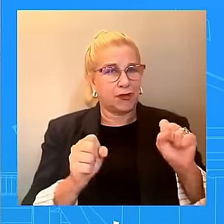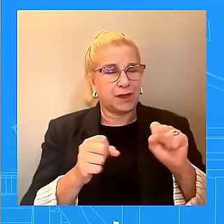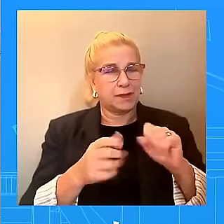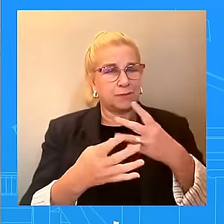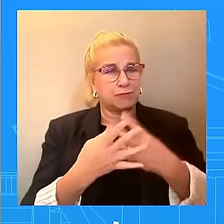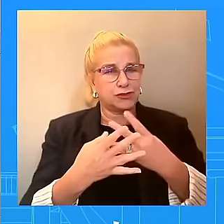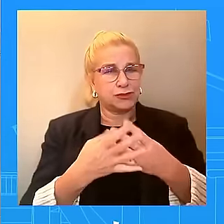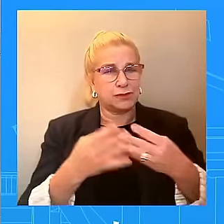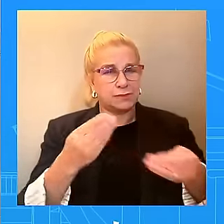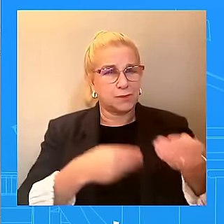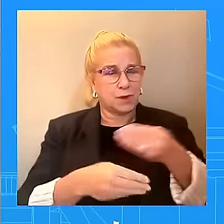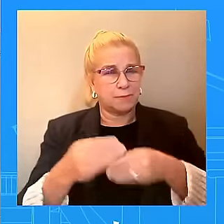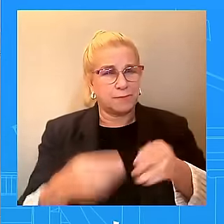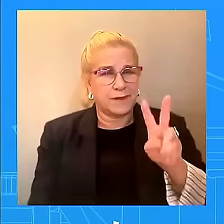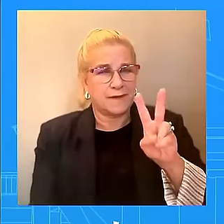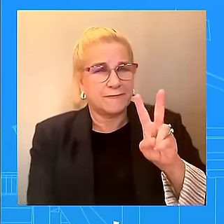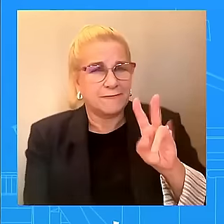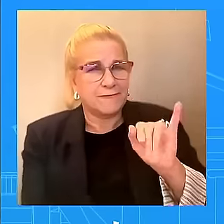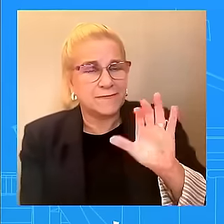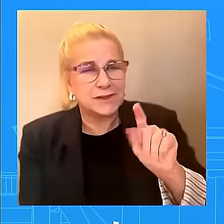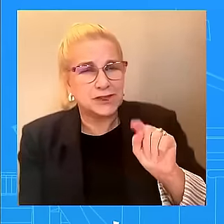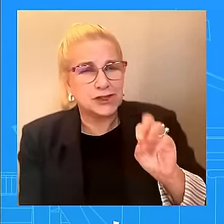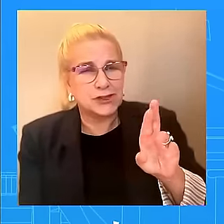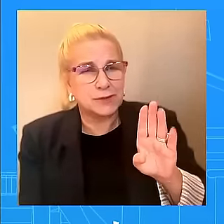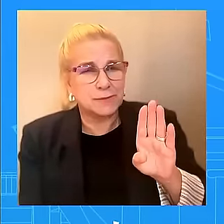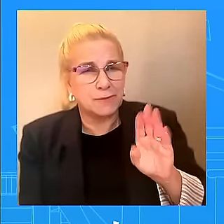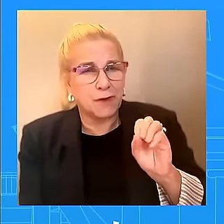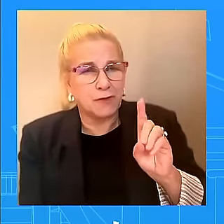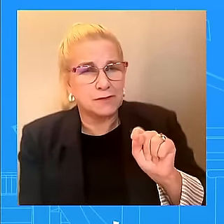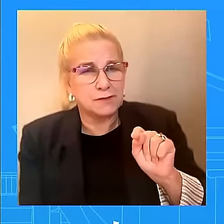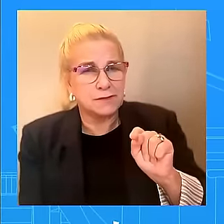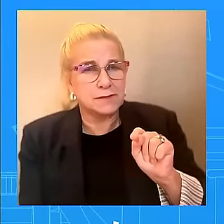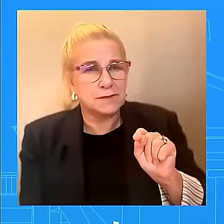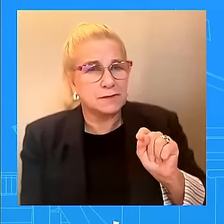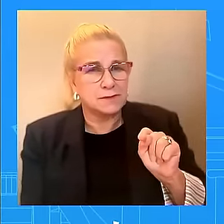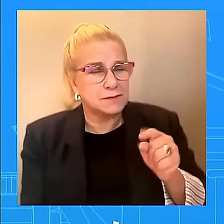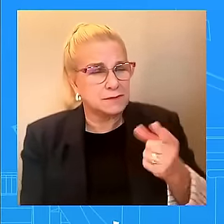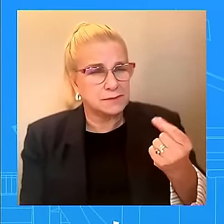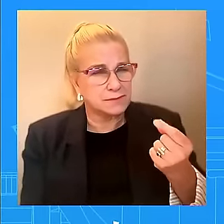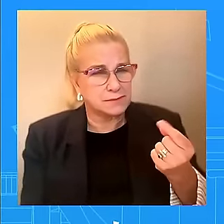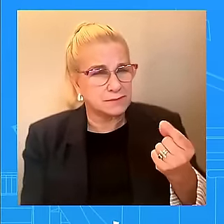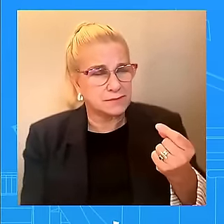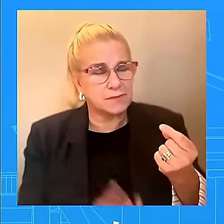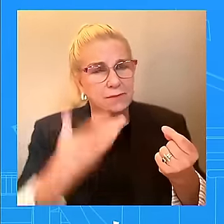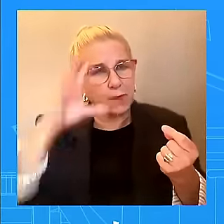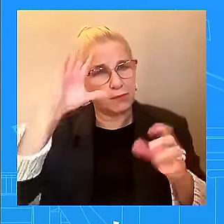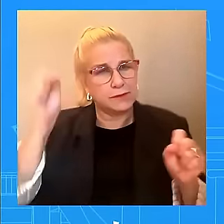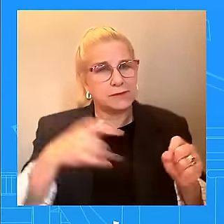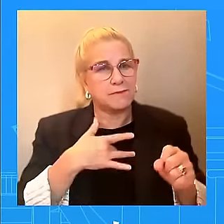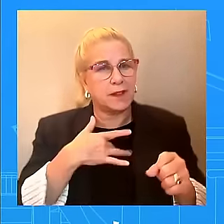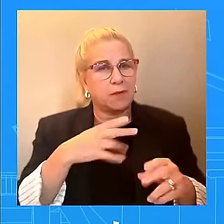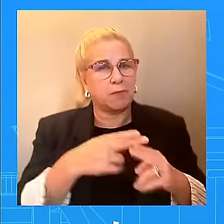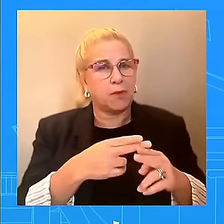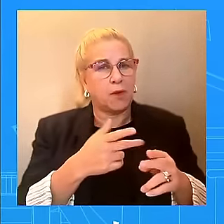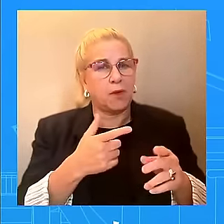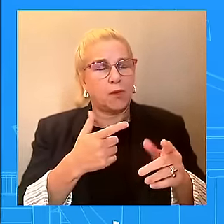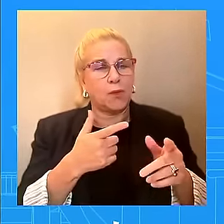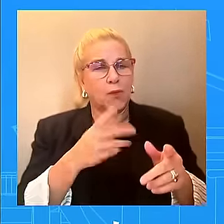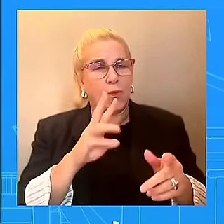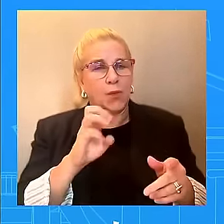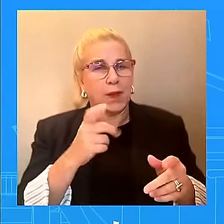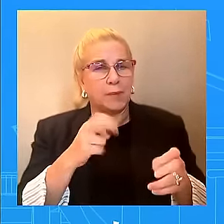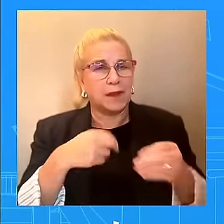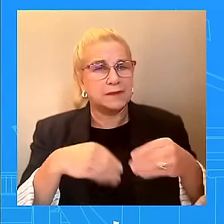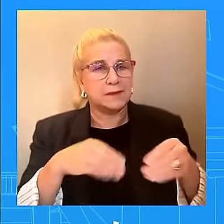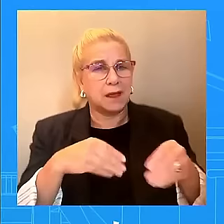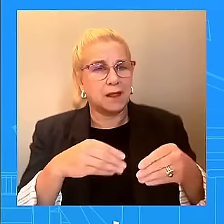Biden think that is a problem? So look, a couple of things. I can't confirm that report today. I believe in the Wall Street Journal. I